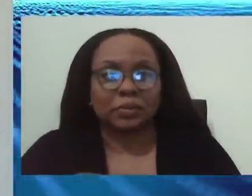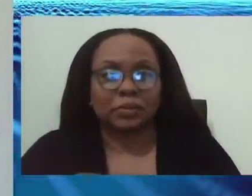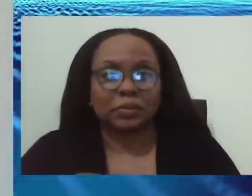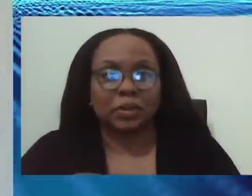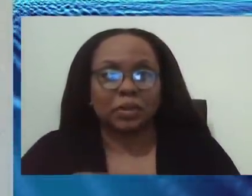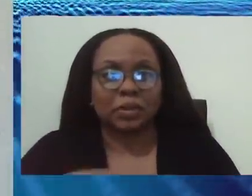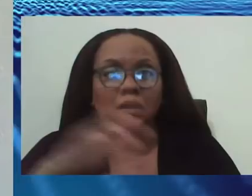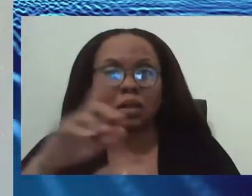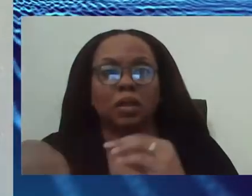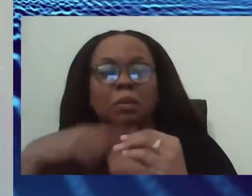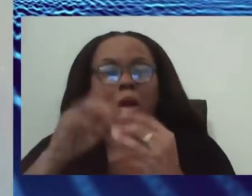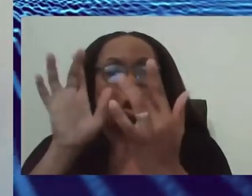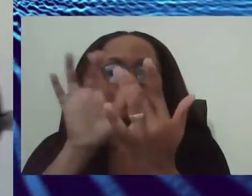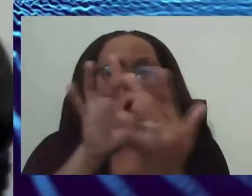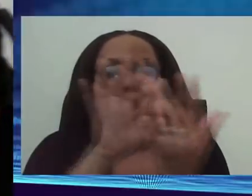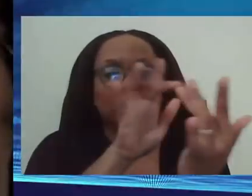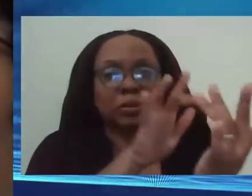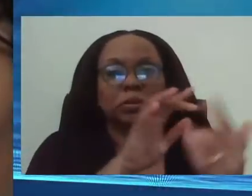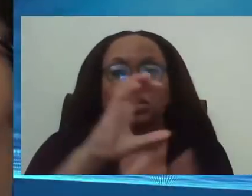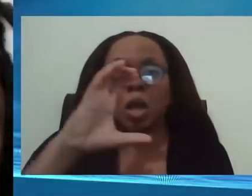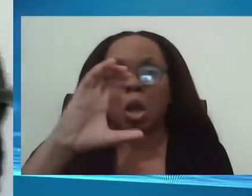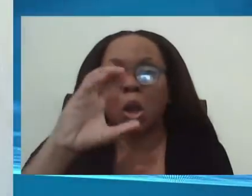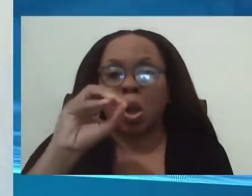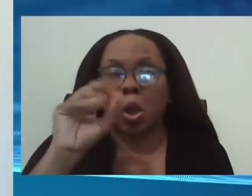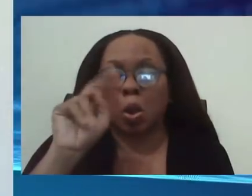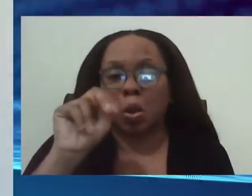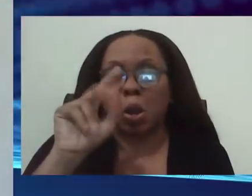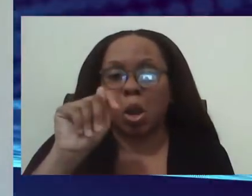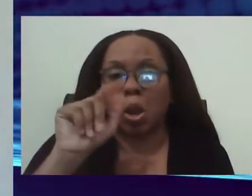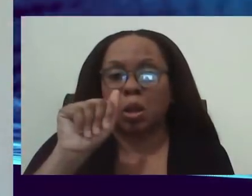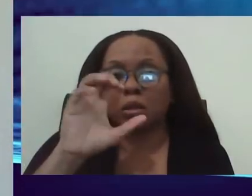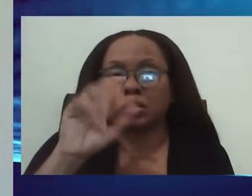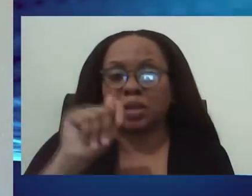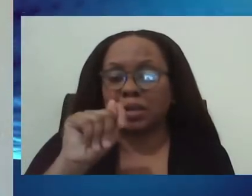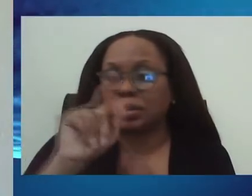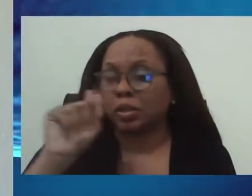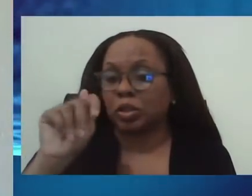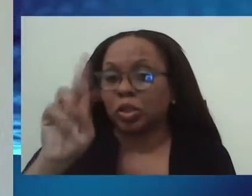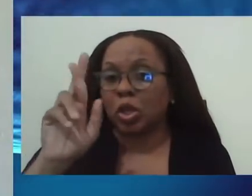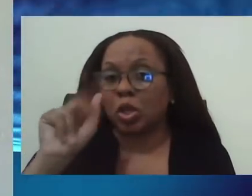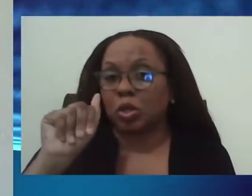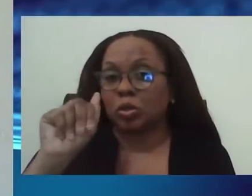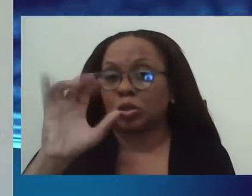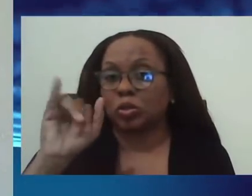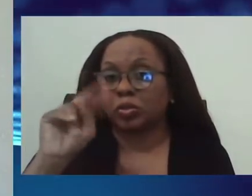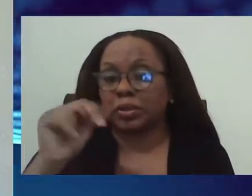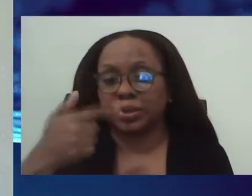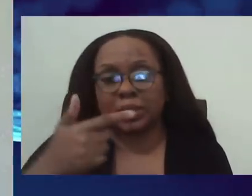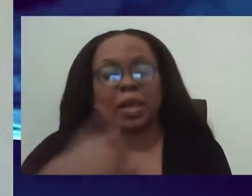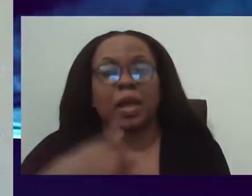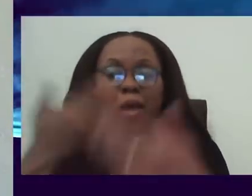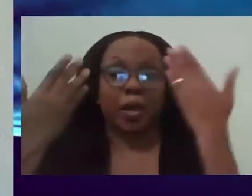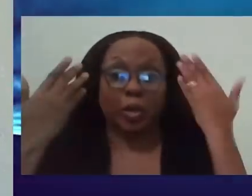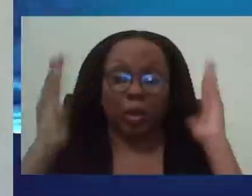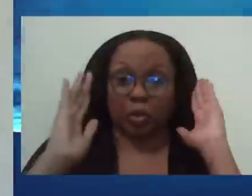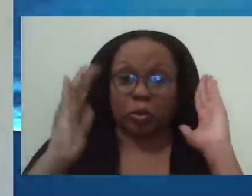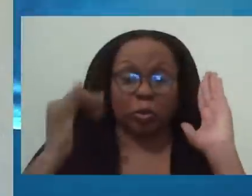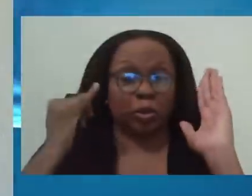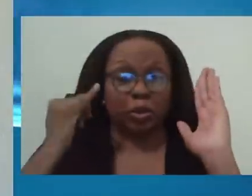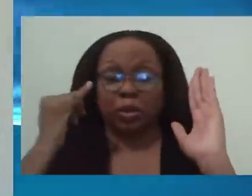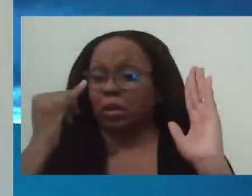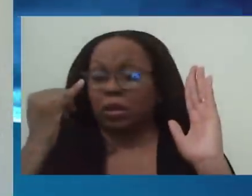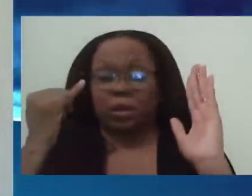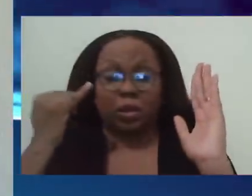Um, but yes, I am not on the ground with the contact tracing to know if it has been outstripped. But I would imagine that it must be